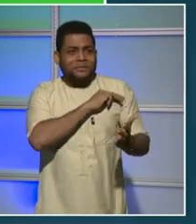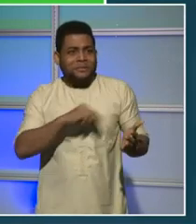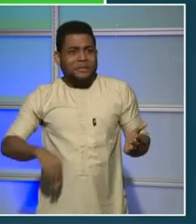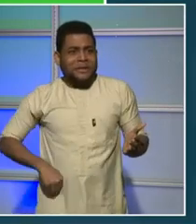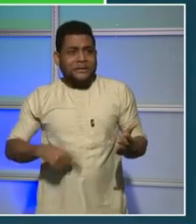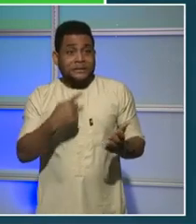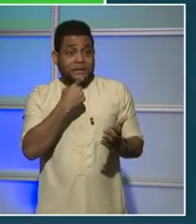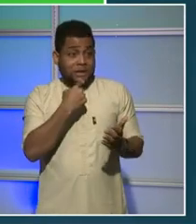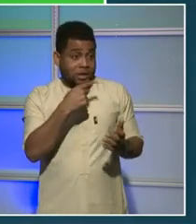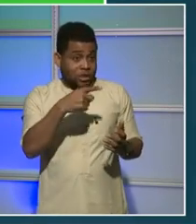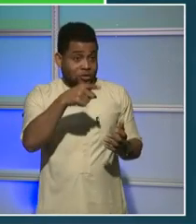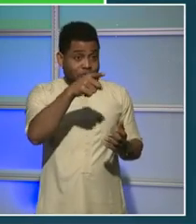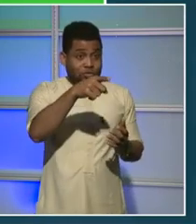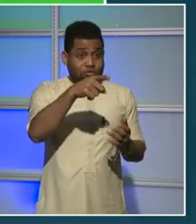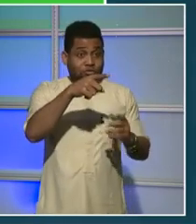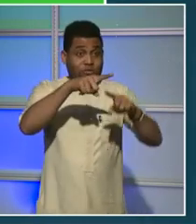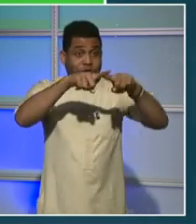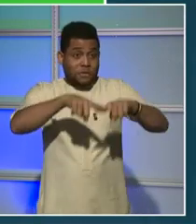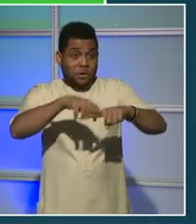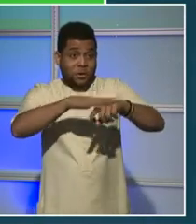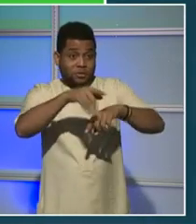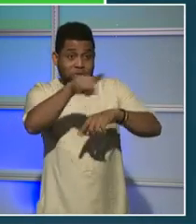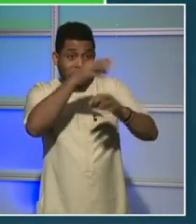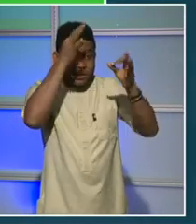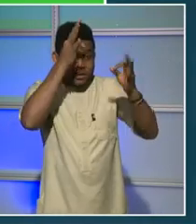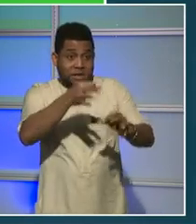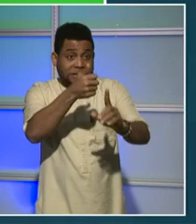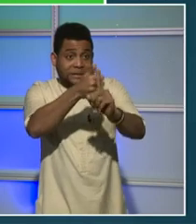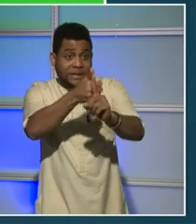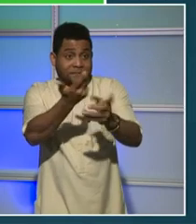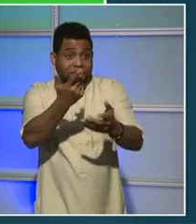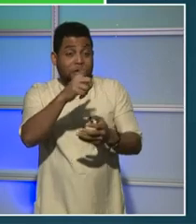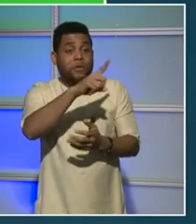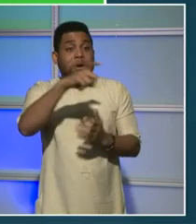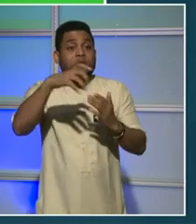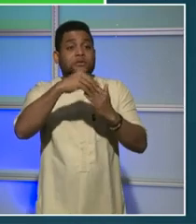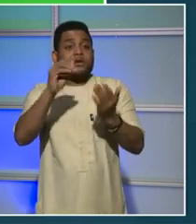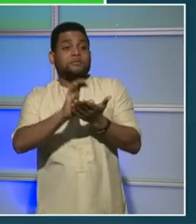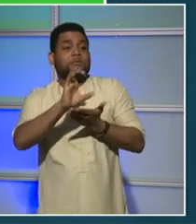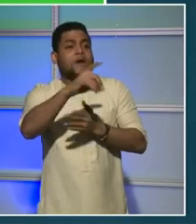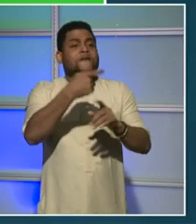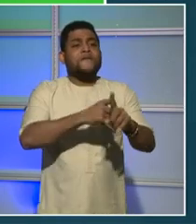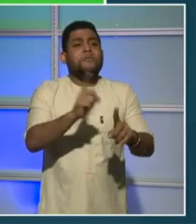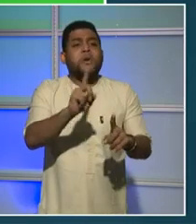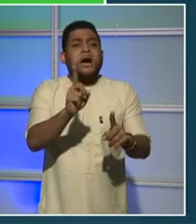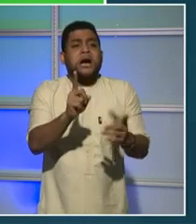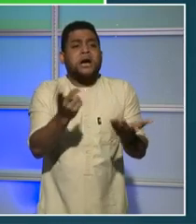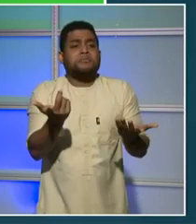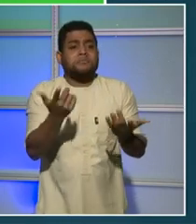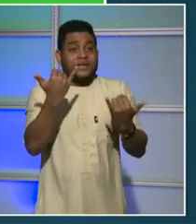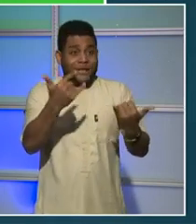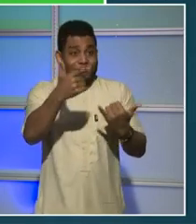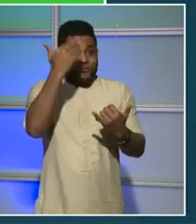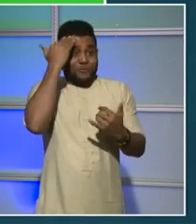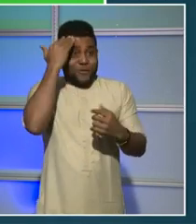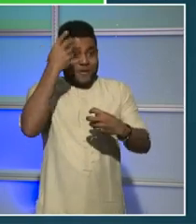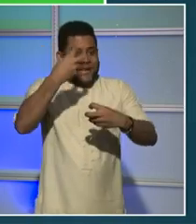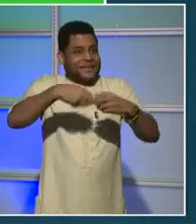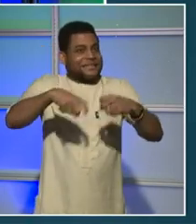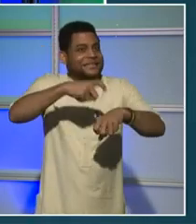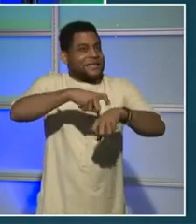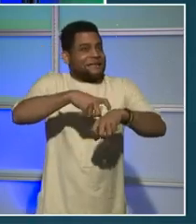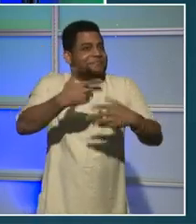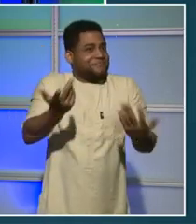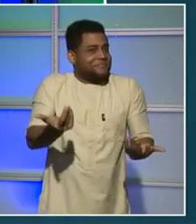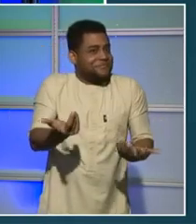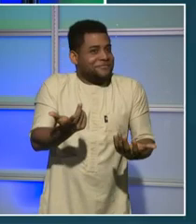you, where you've got to balance that with the $100 of investment. So, Tomas, we know this is the hardest part, turning it back to our residents. you so much.